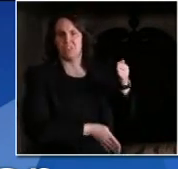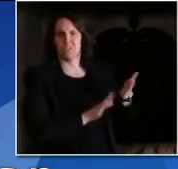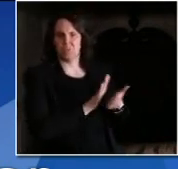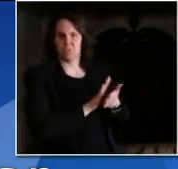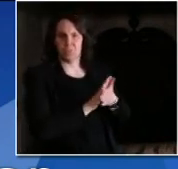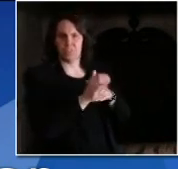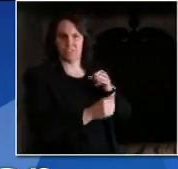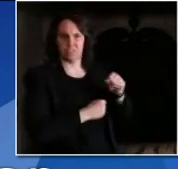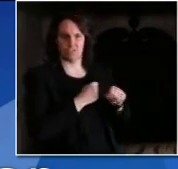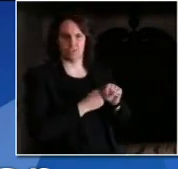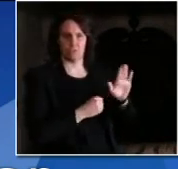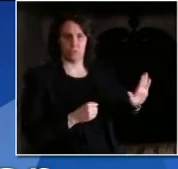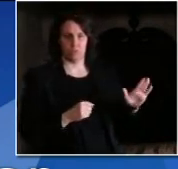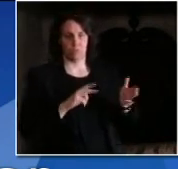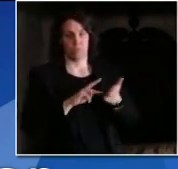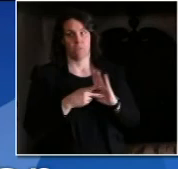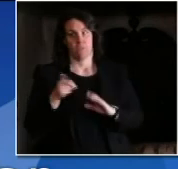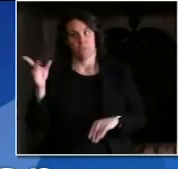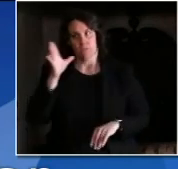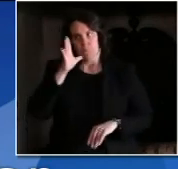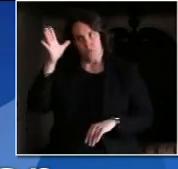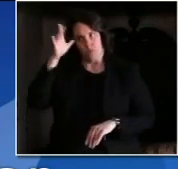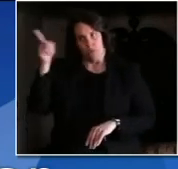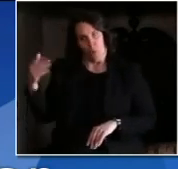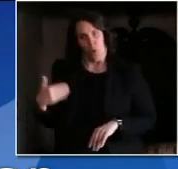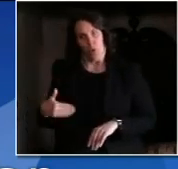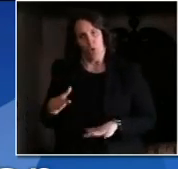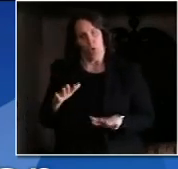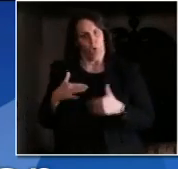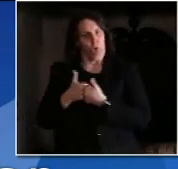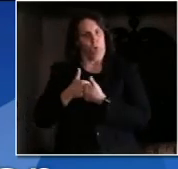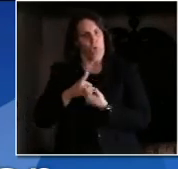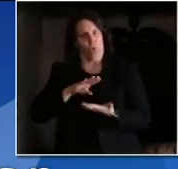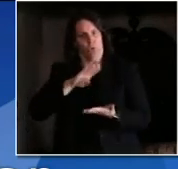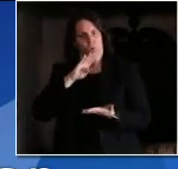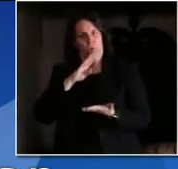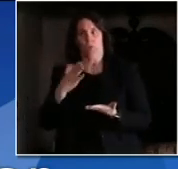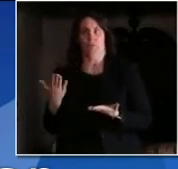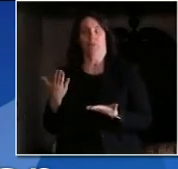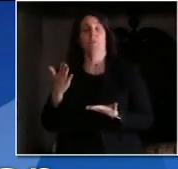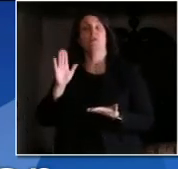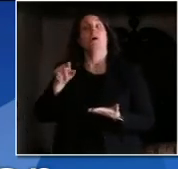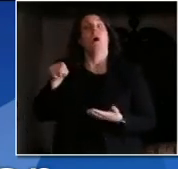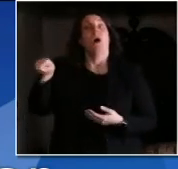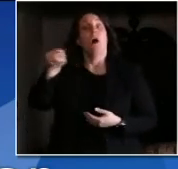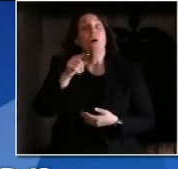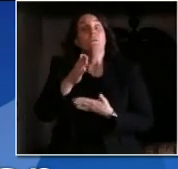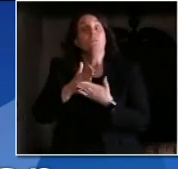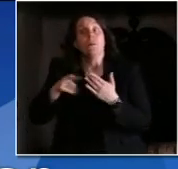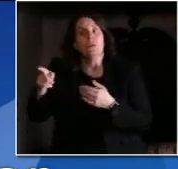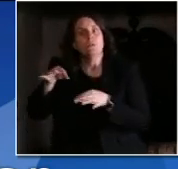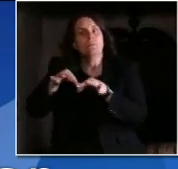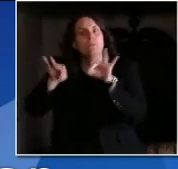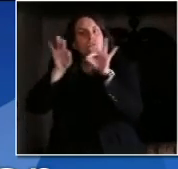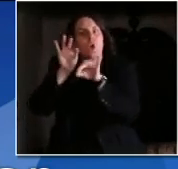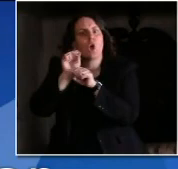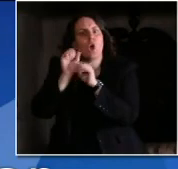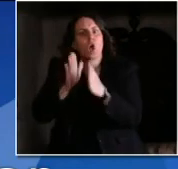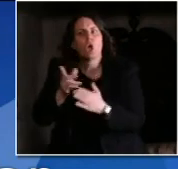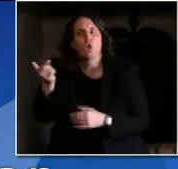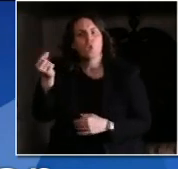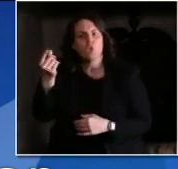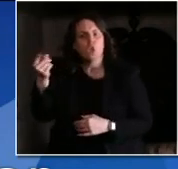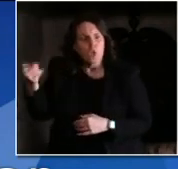for parents, particularly those who are essential workers dealing with child care if they have to work themselves. How is the state